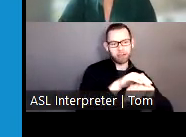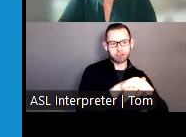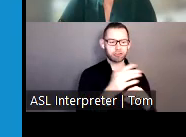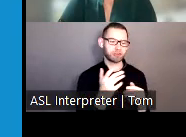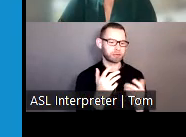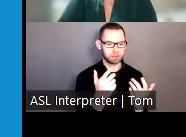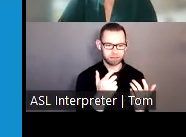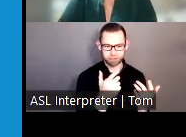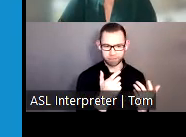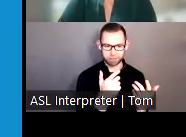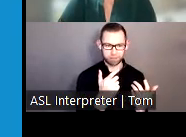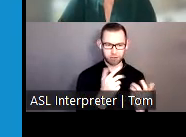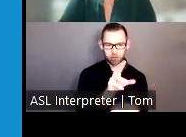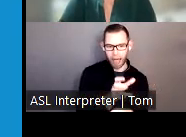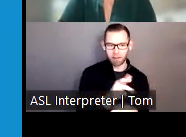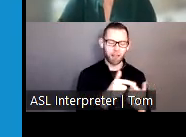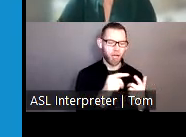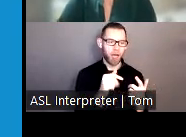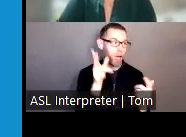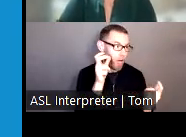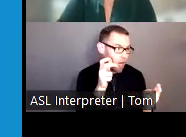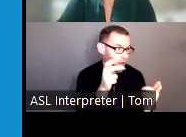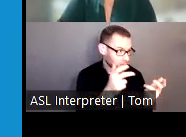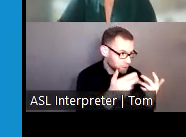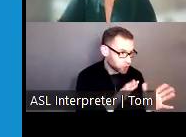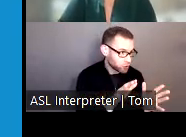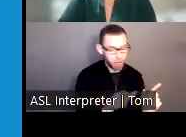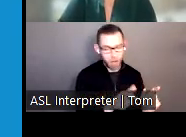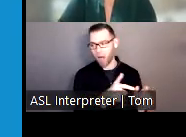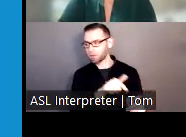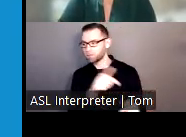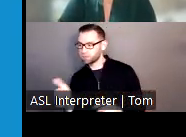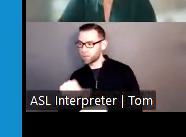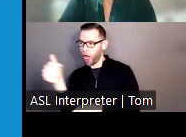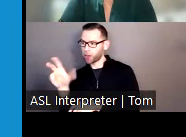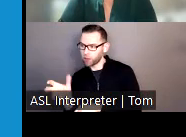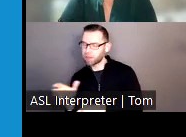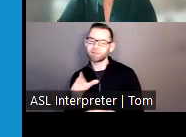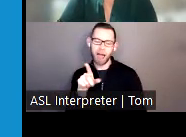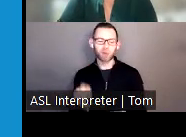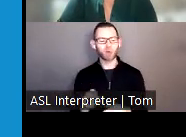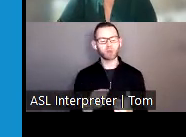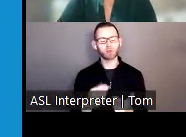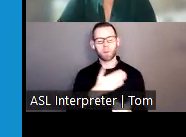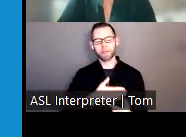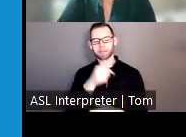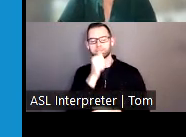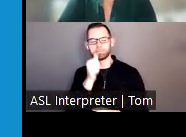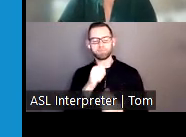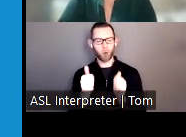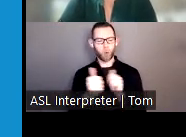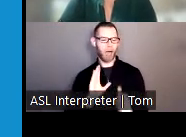sentences. So I ask that you be mindful of the interpreter and, of course, be patient with the process.